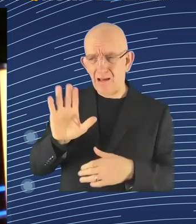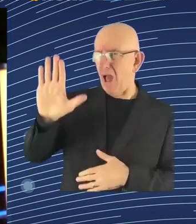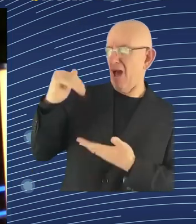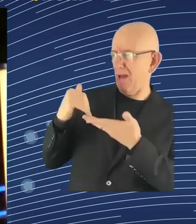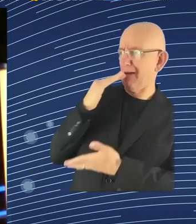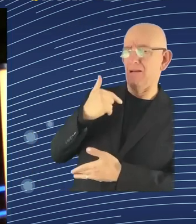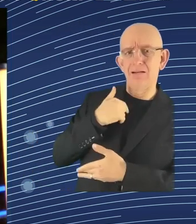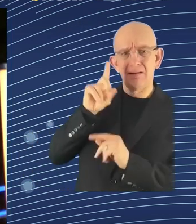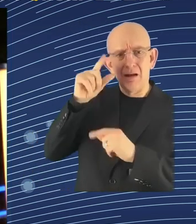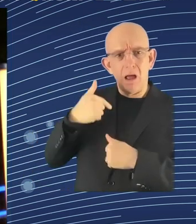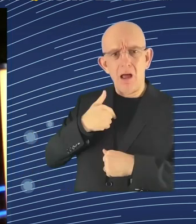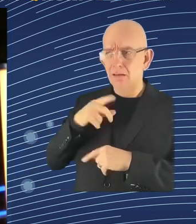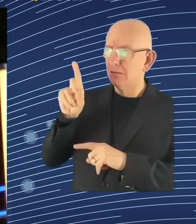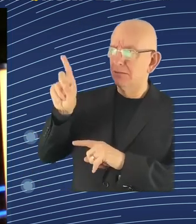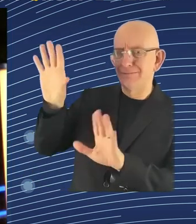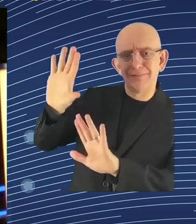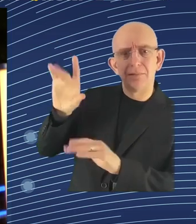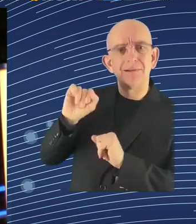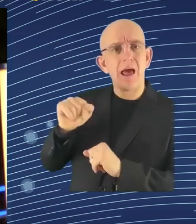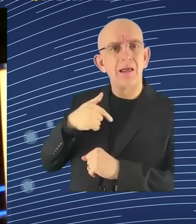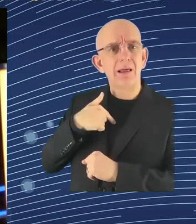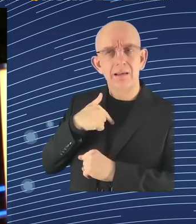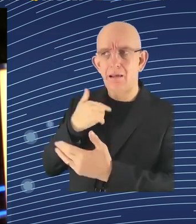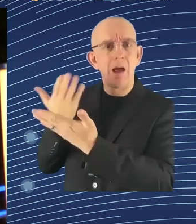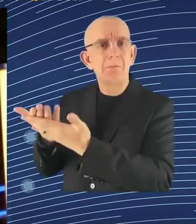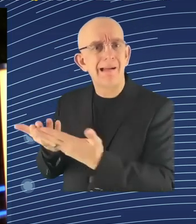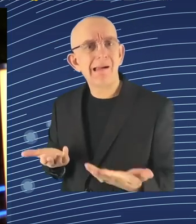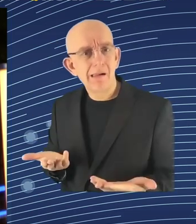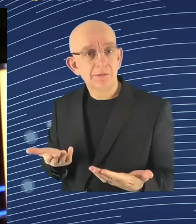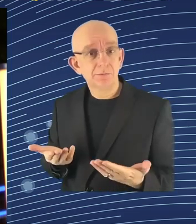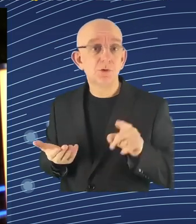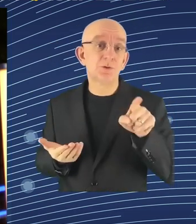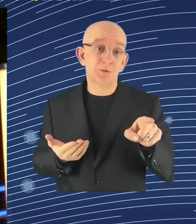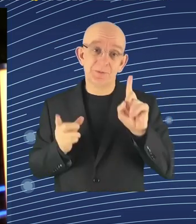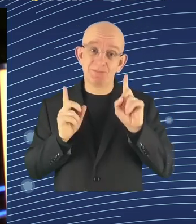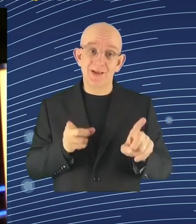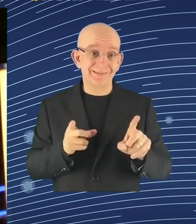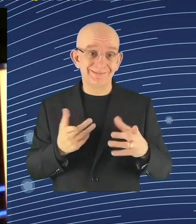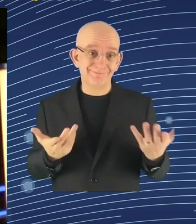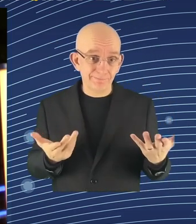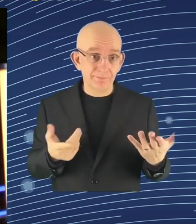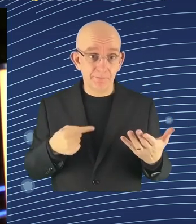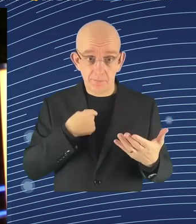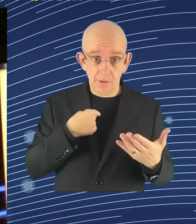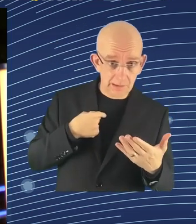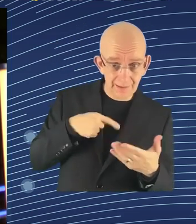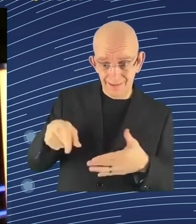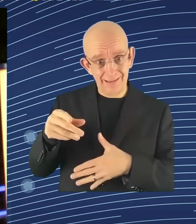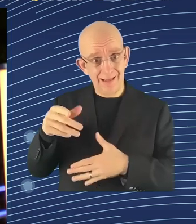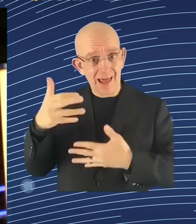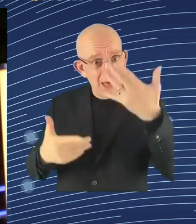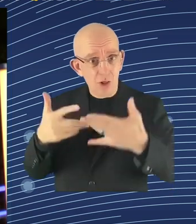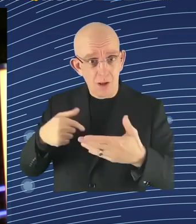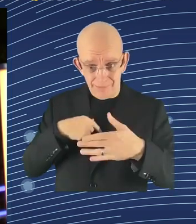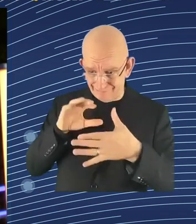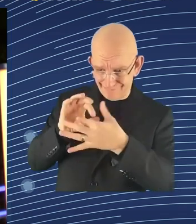coming into the game. And this is the human-centric approach we need, and that's